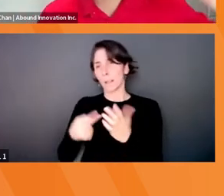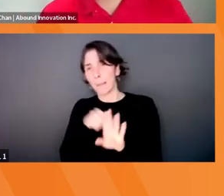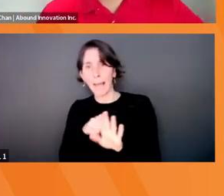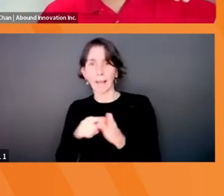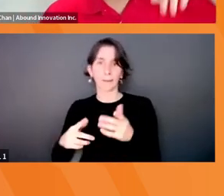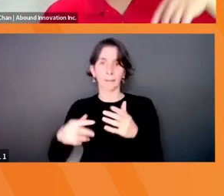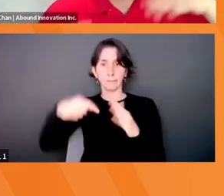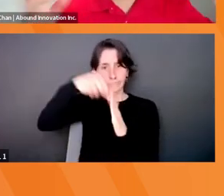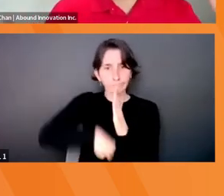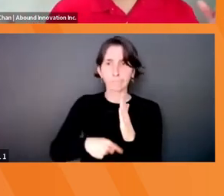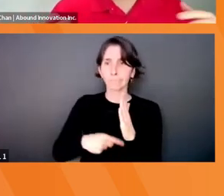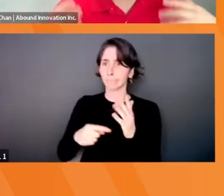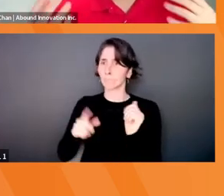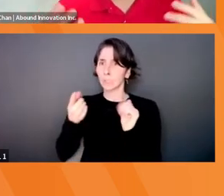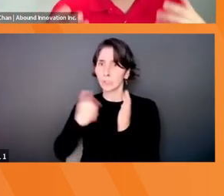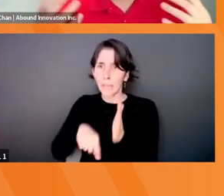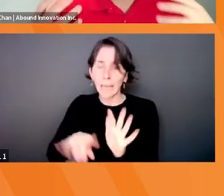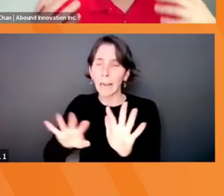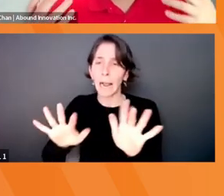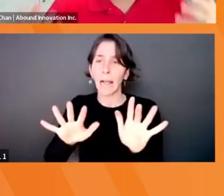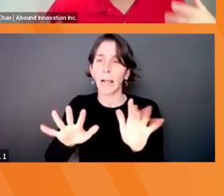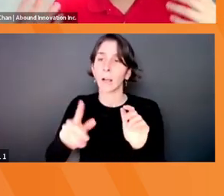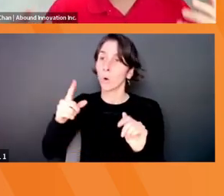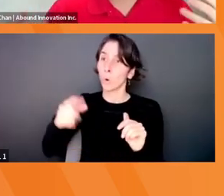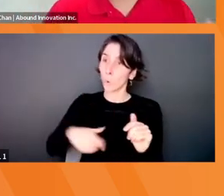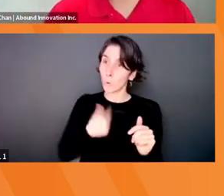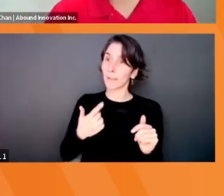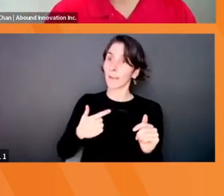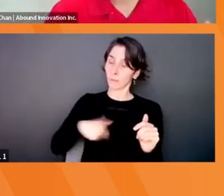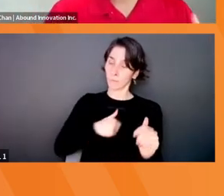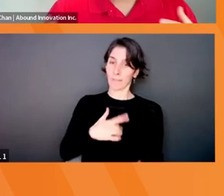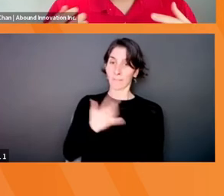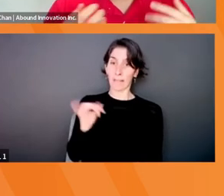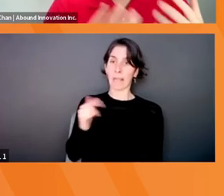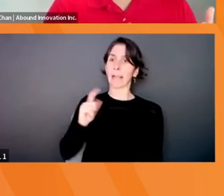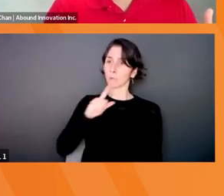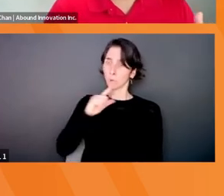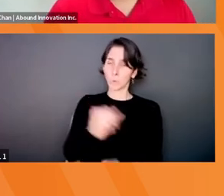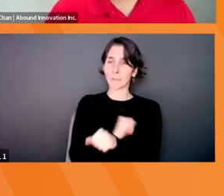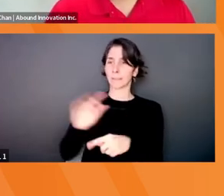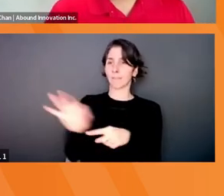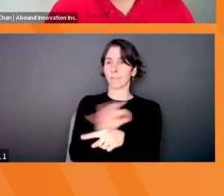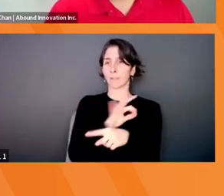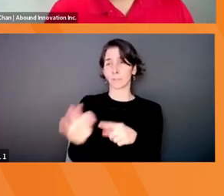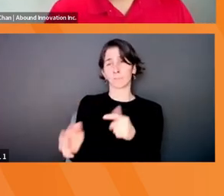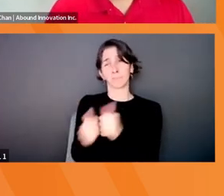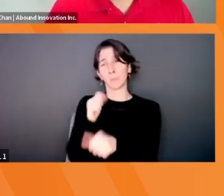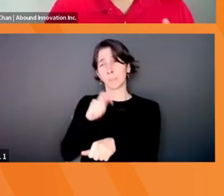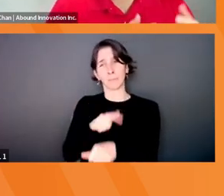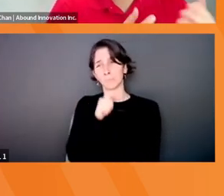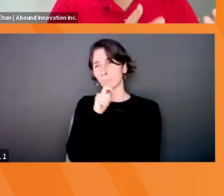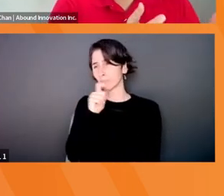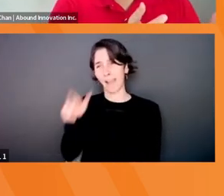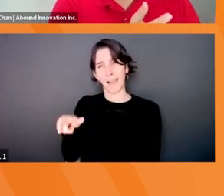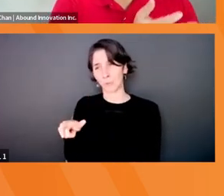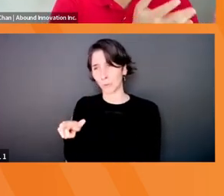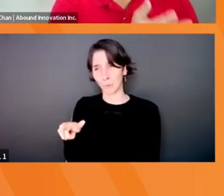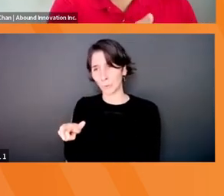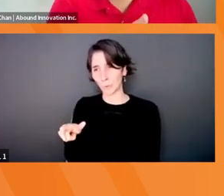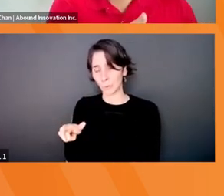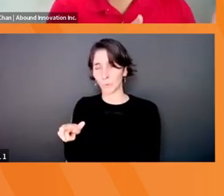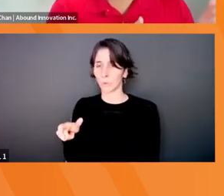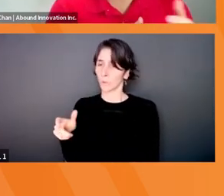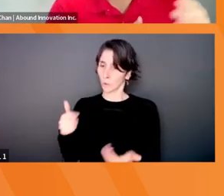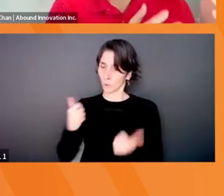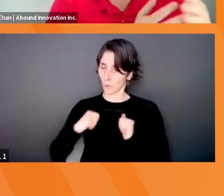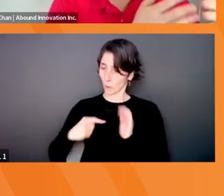and it's checking out or whatever it is, and we think that it has to be a fully functioning thing. Where in most cases, you're just trying to see if people like the